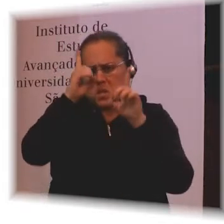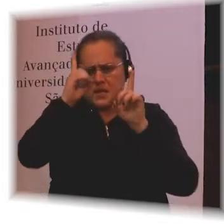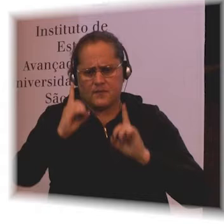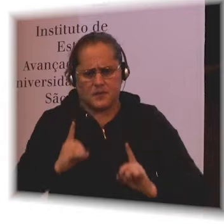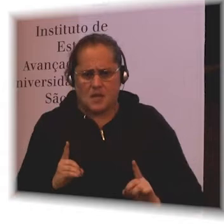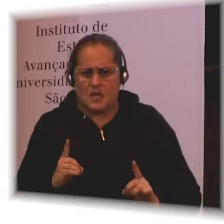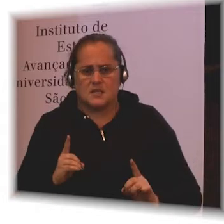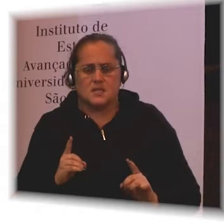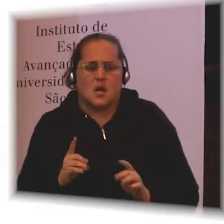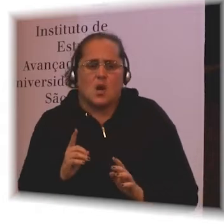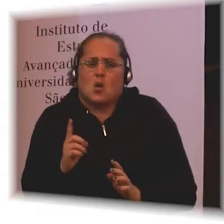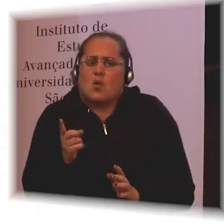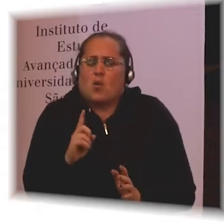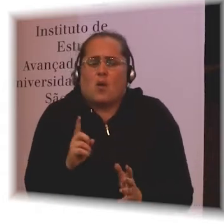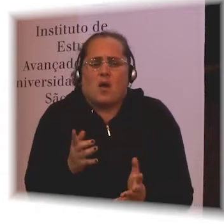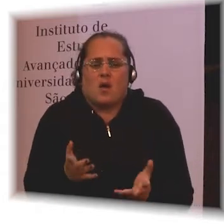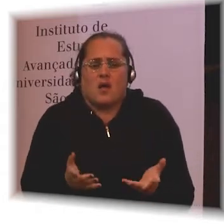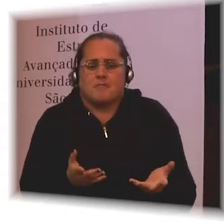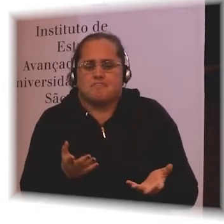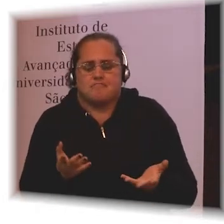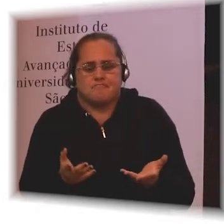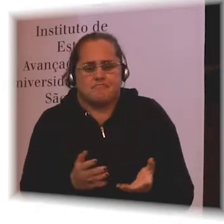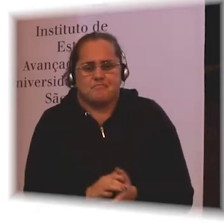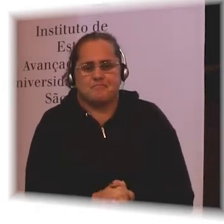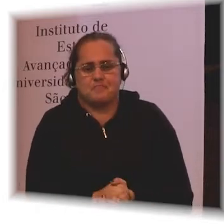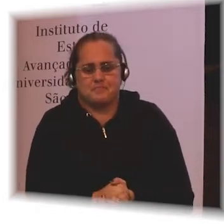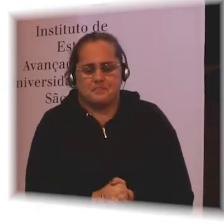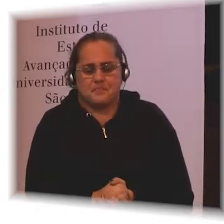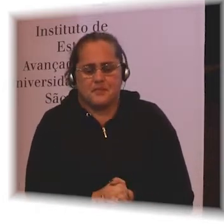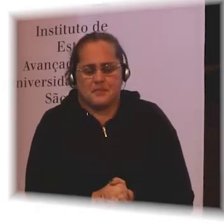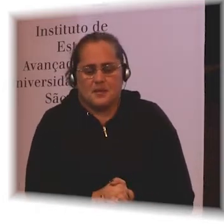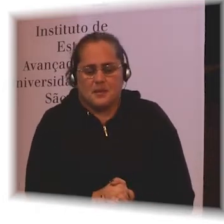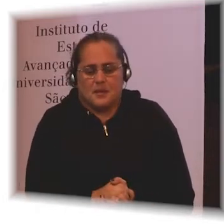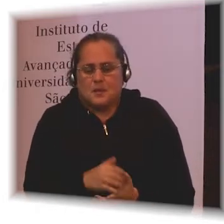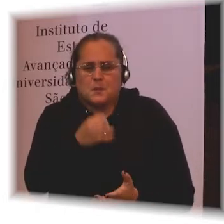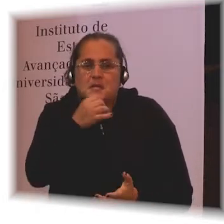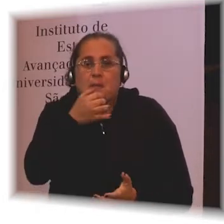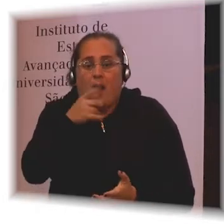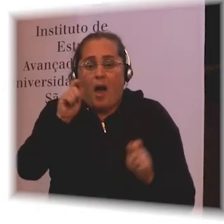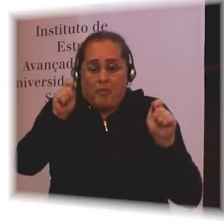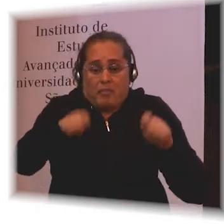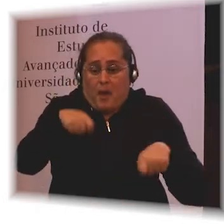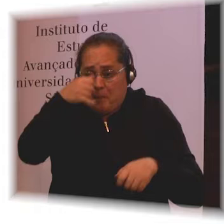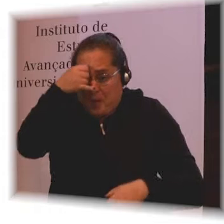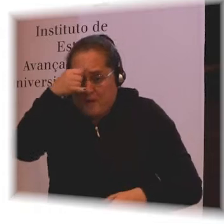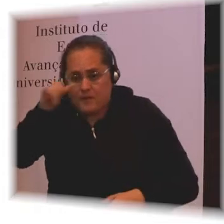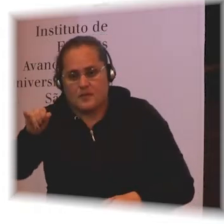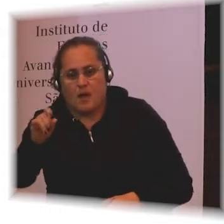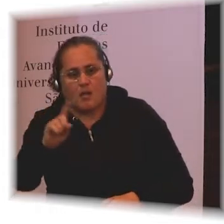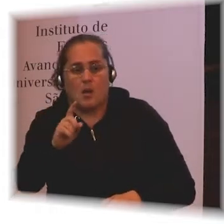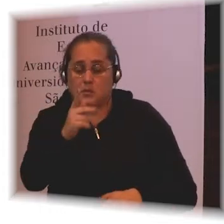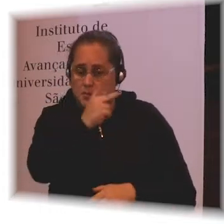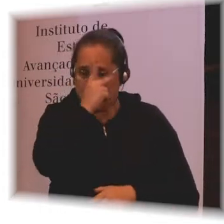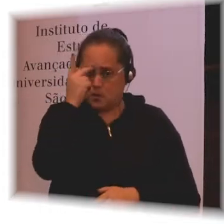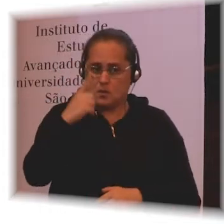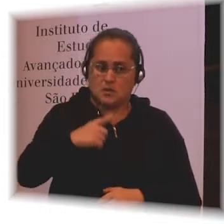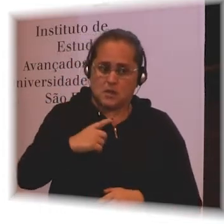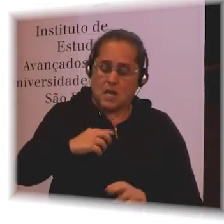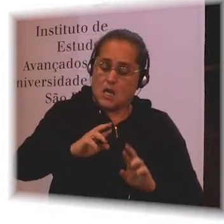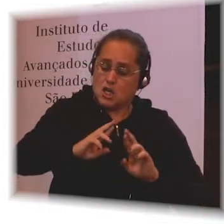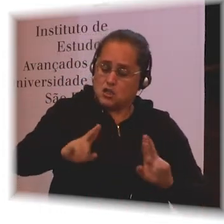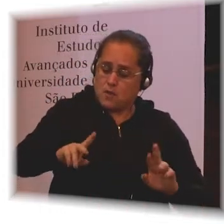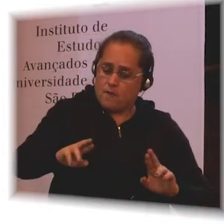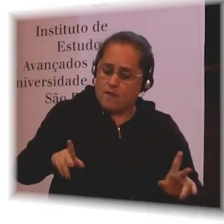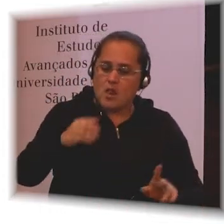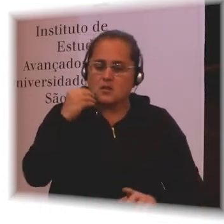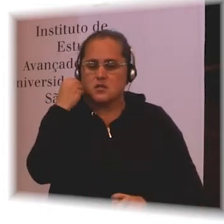different people will have different experiences. So let's imagine this person who is a wheelchair user because of polio and therefore